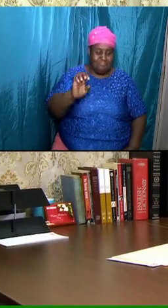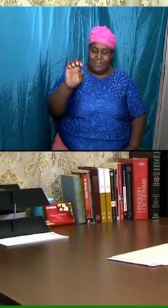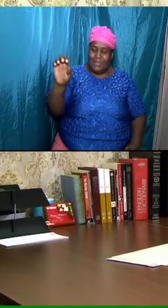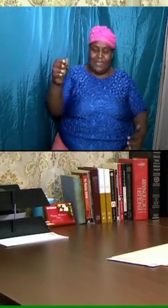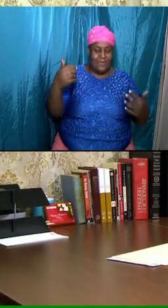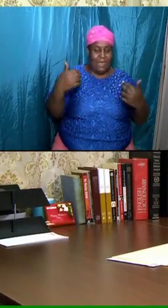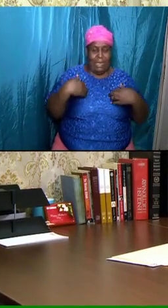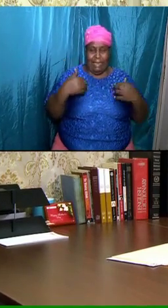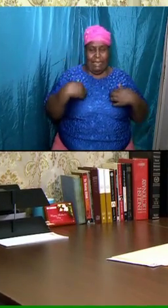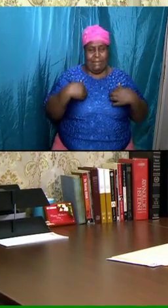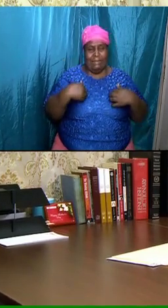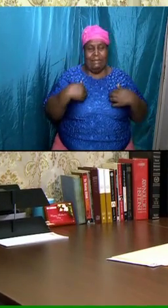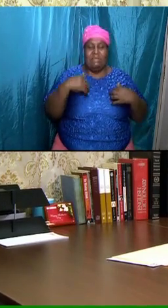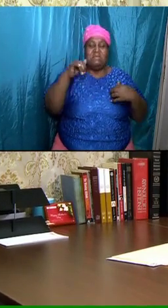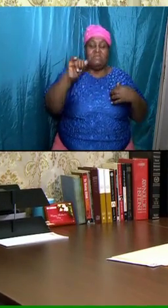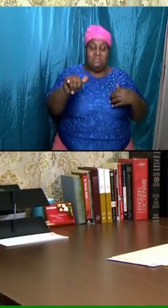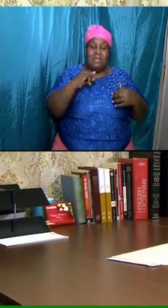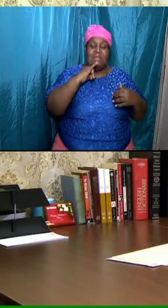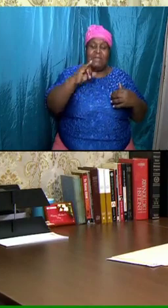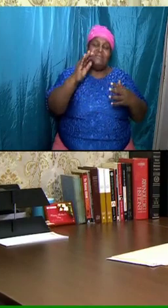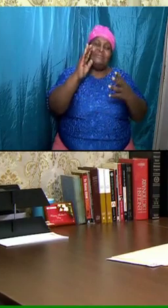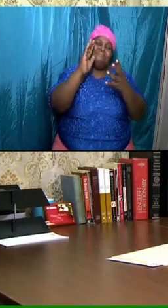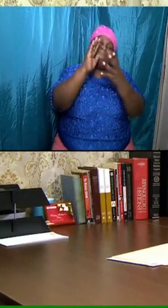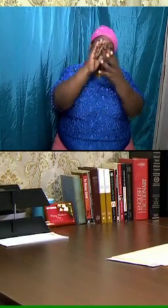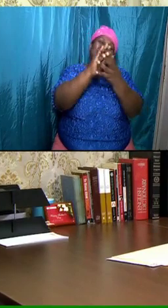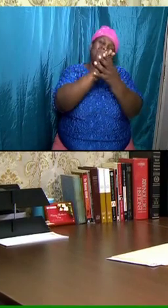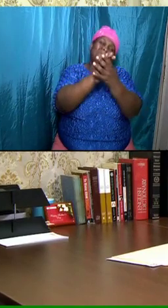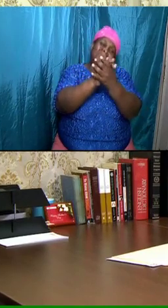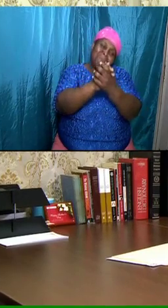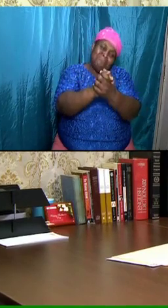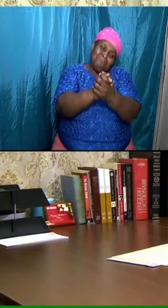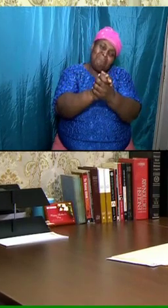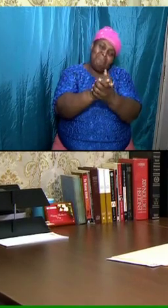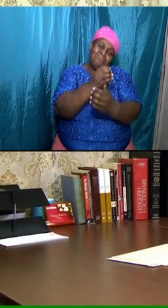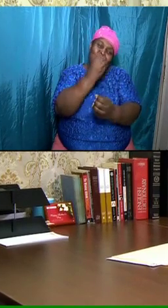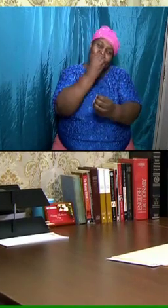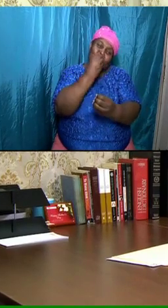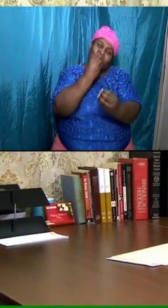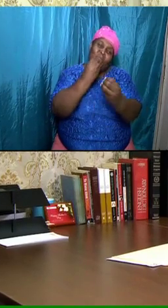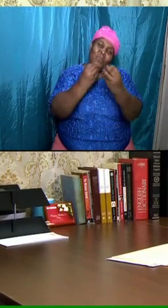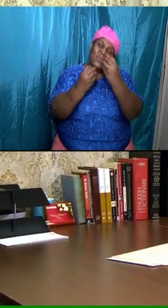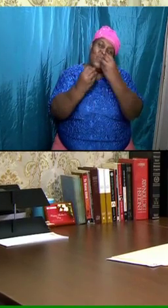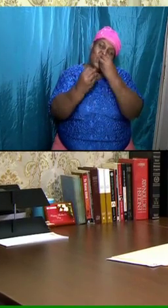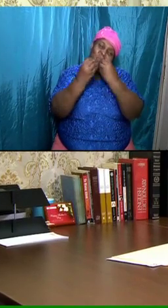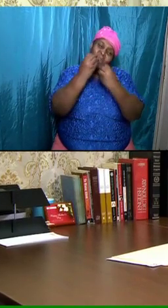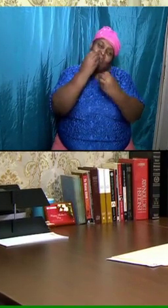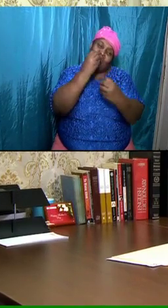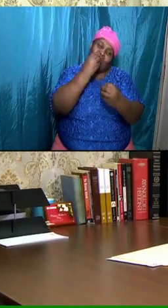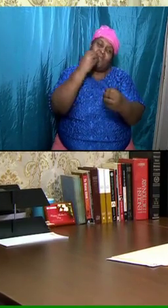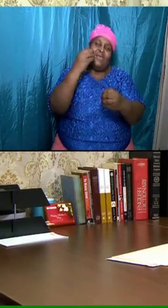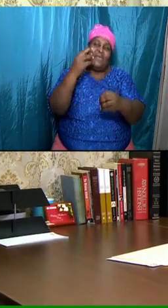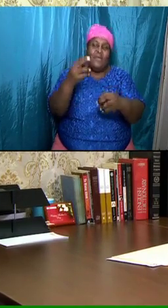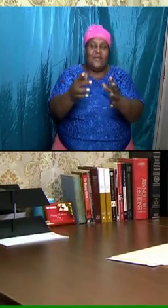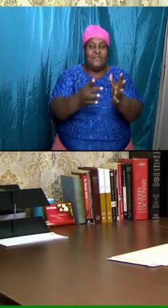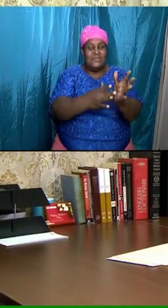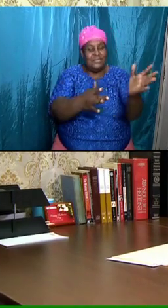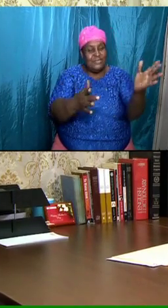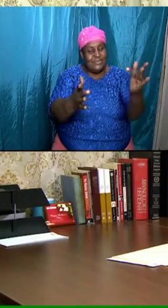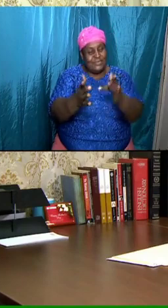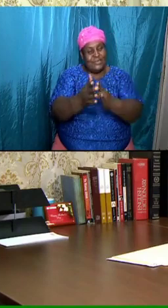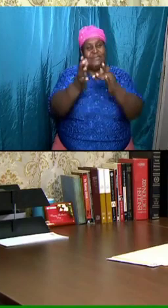That is the marriage supper of the Lamb. Let us look back at the chart.